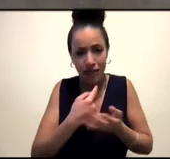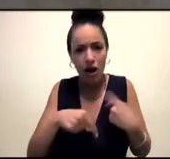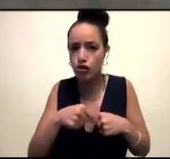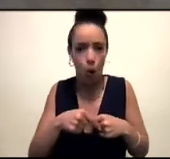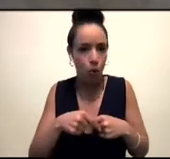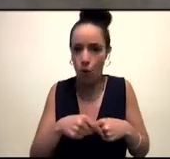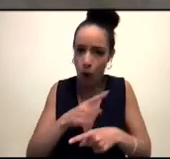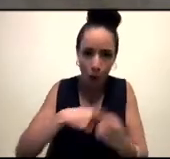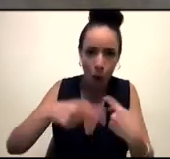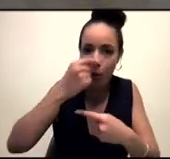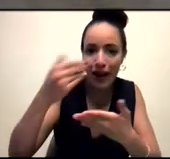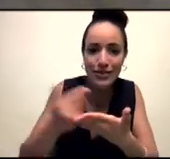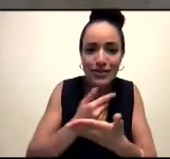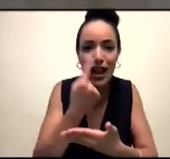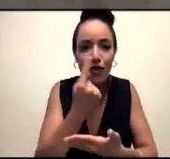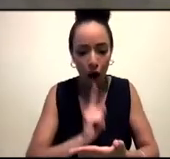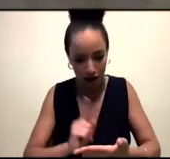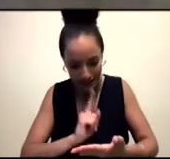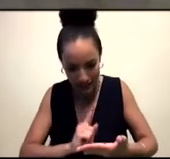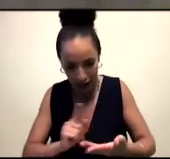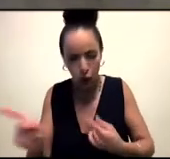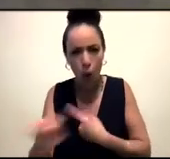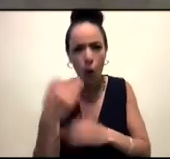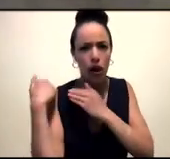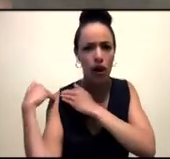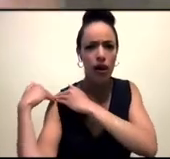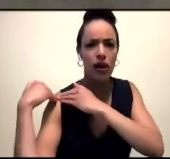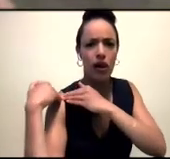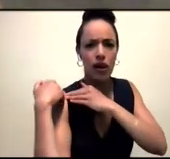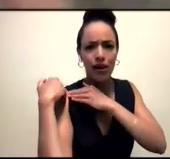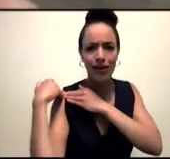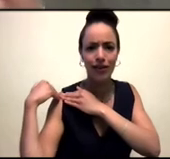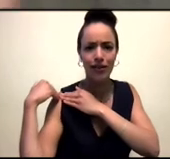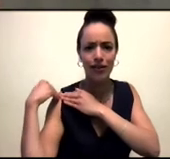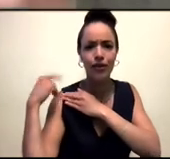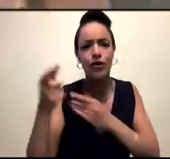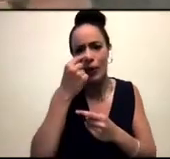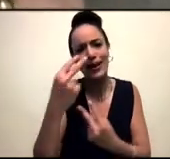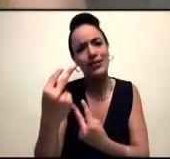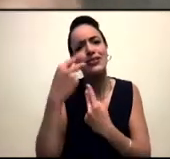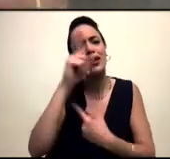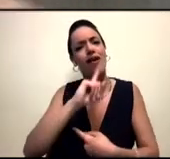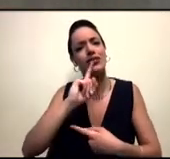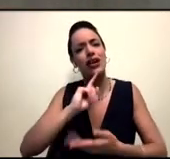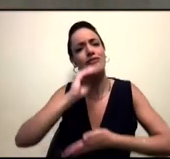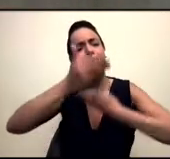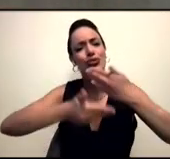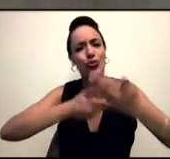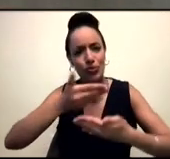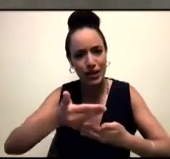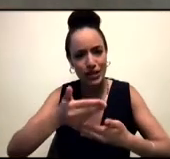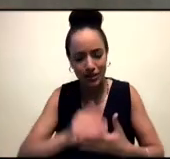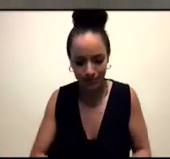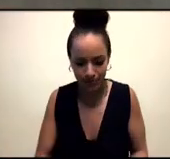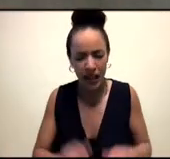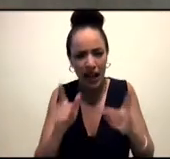to do that, just like Zane was saying, being able to see ourselves in stories. And I think everything that we've also like kind of echoed, like, if we can